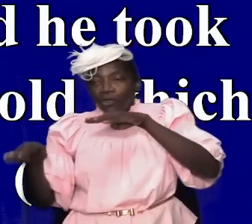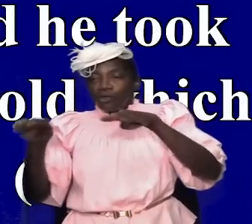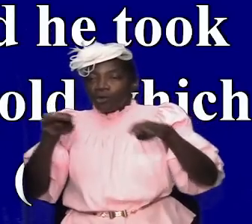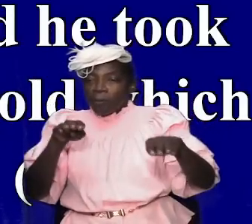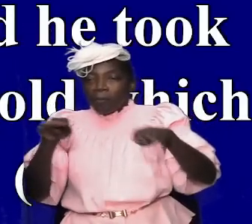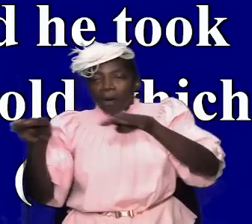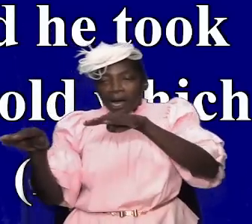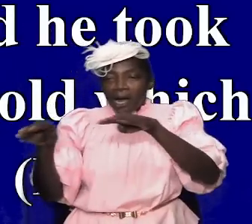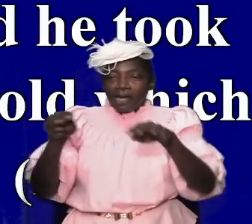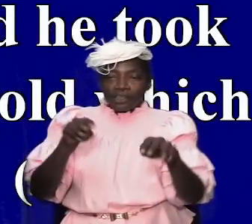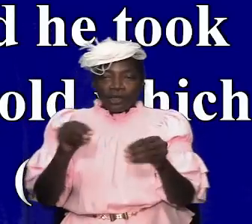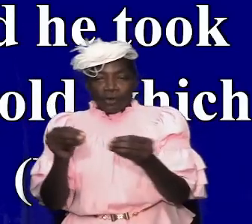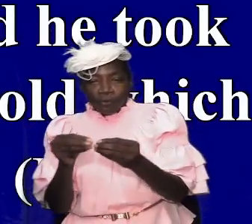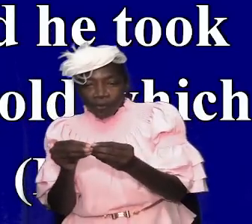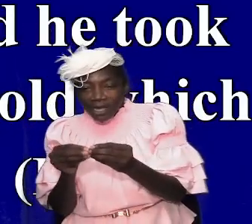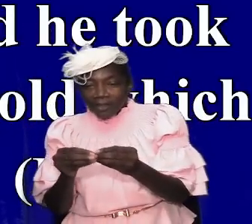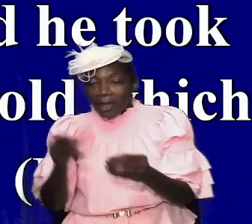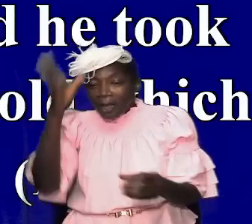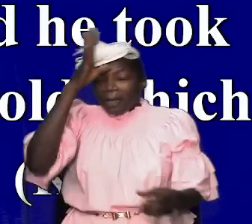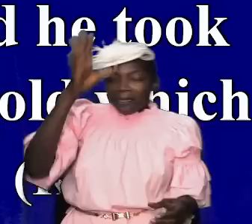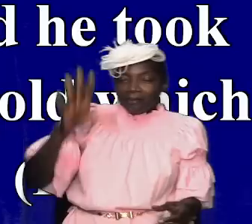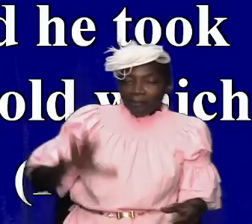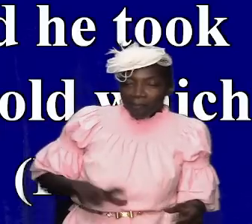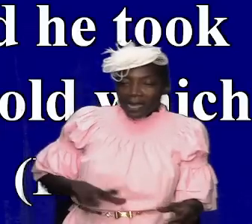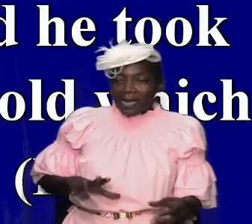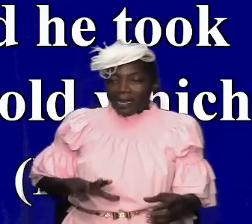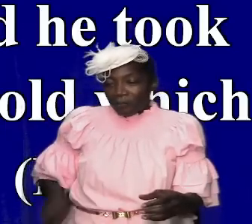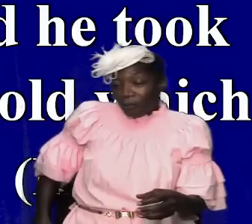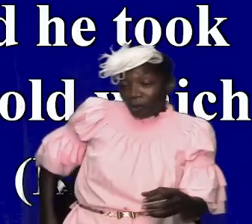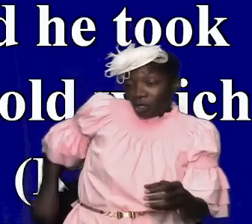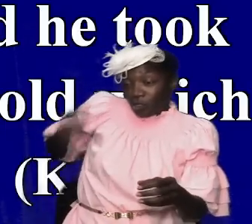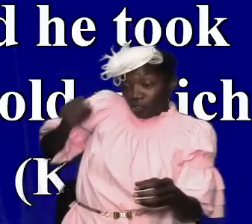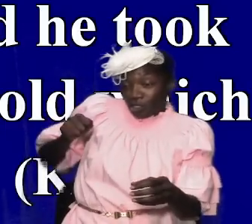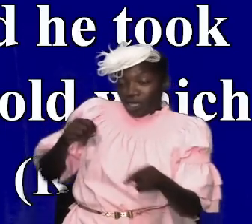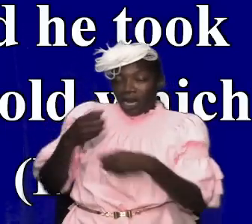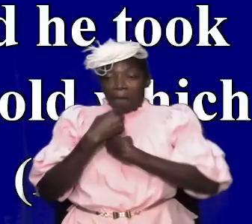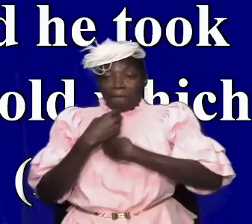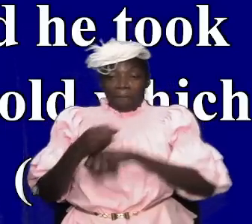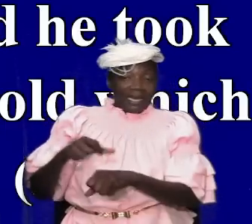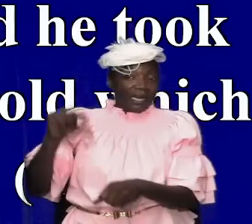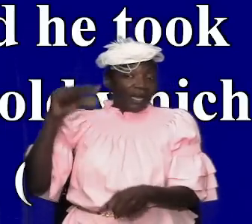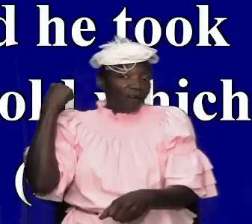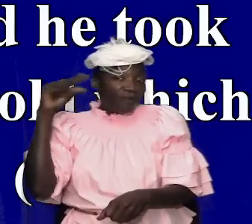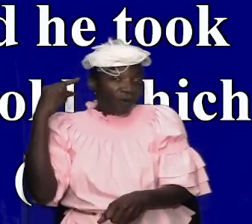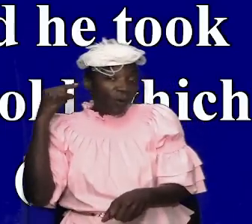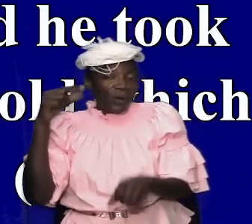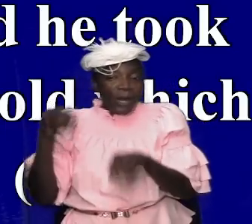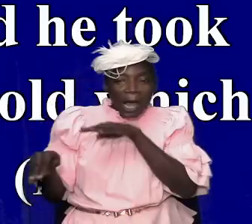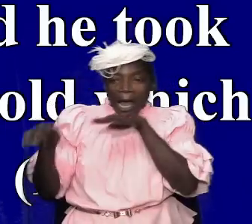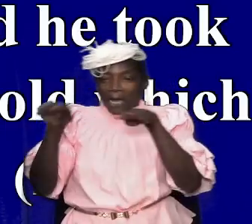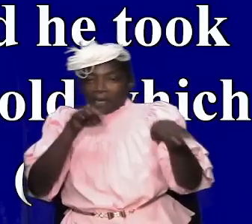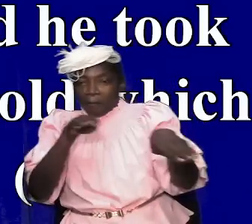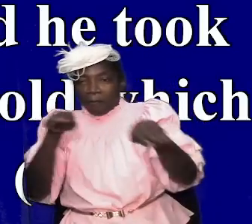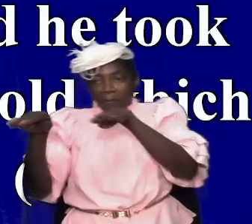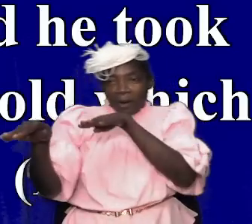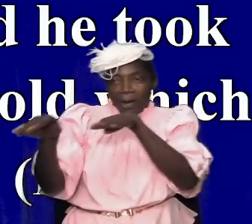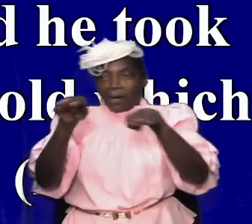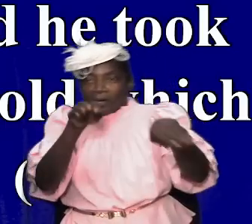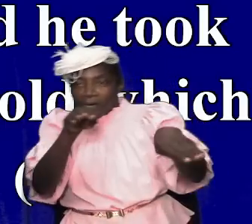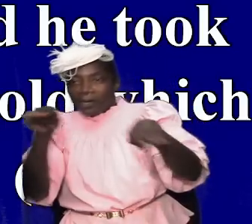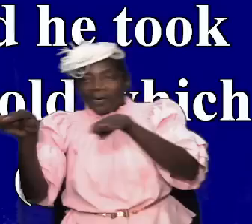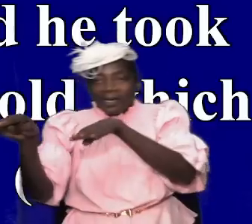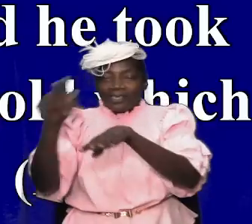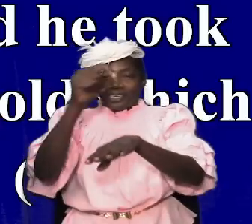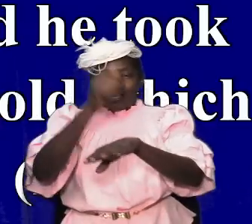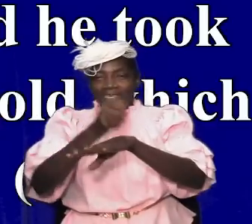his guards marching with him around with shields made of gold and they marched across to the temple and it